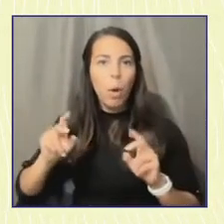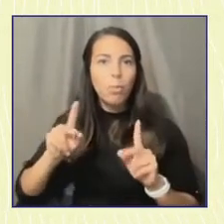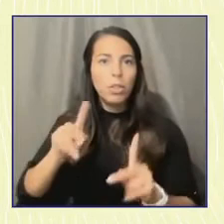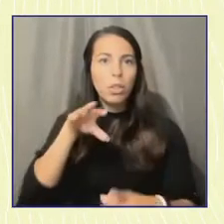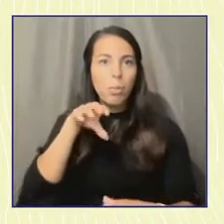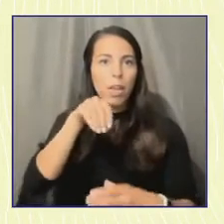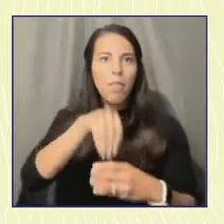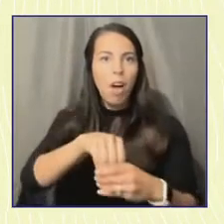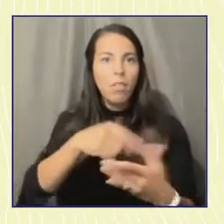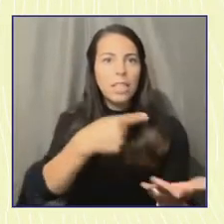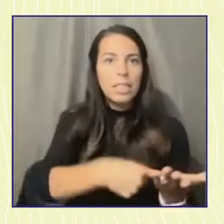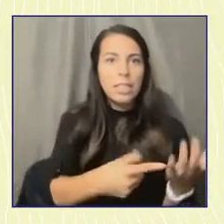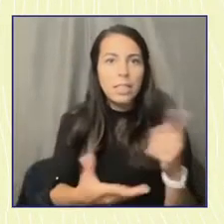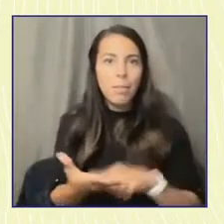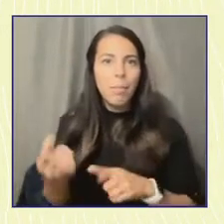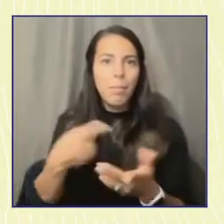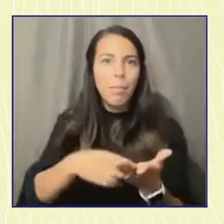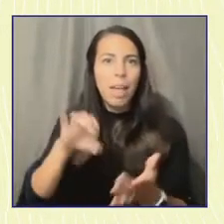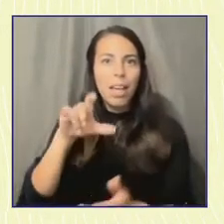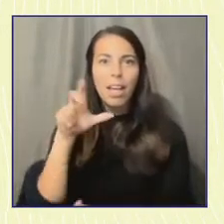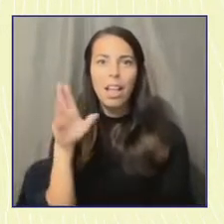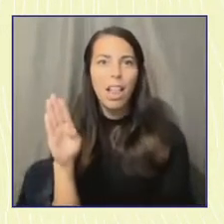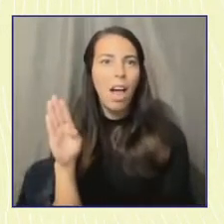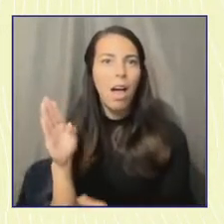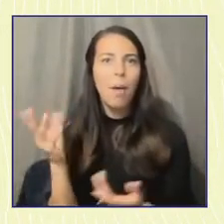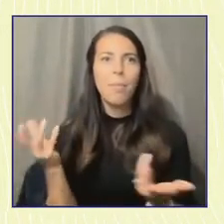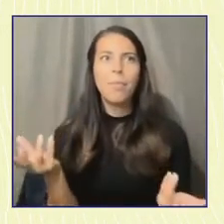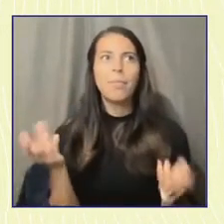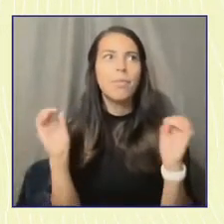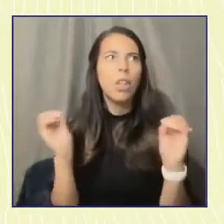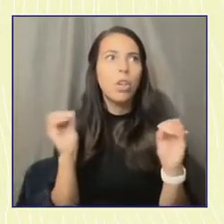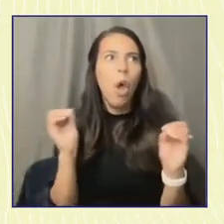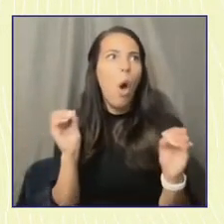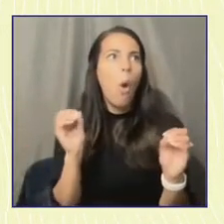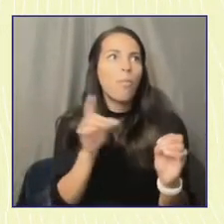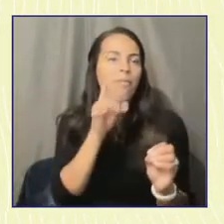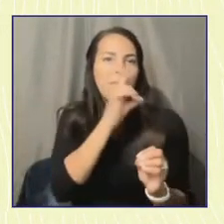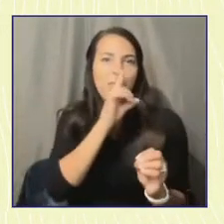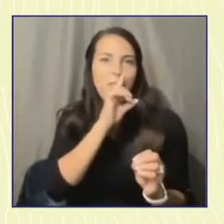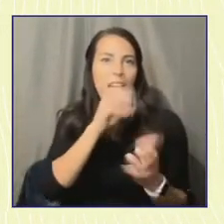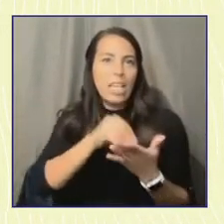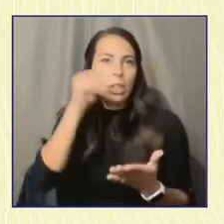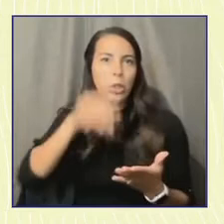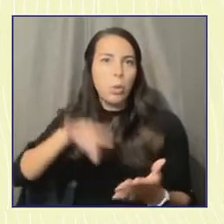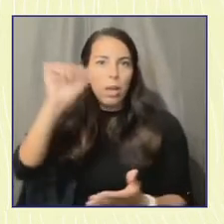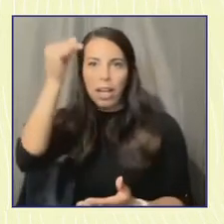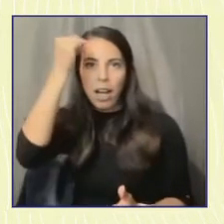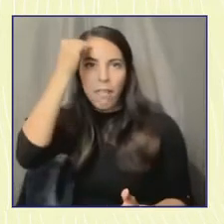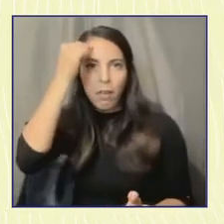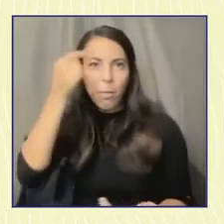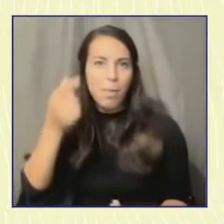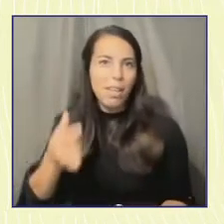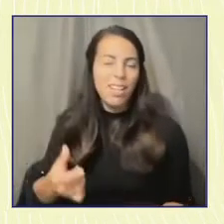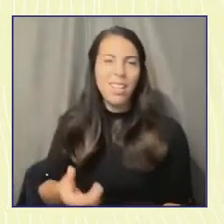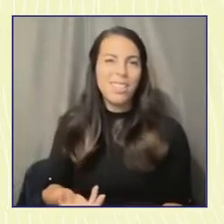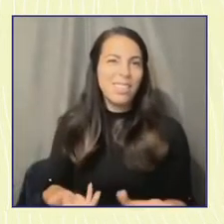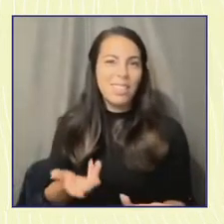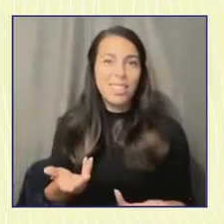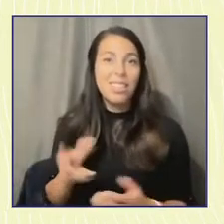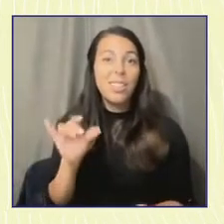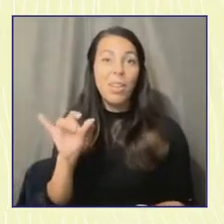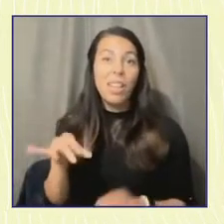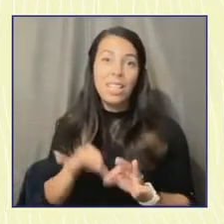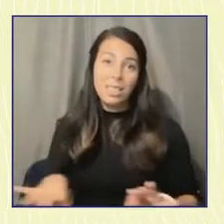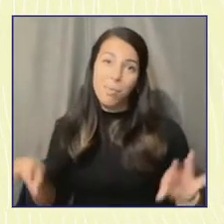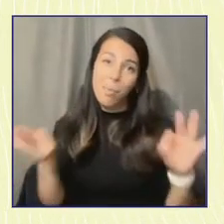elections or student government. And so that is a critical piece of what is needed.